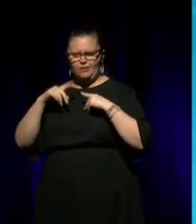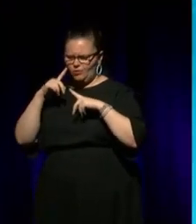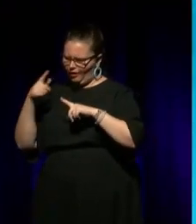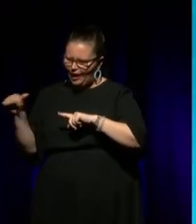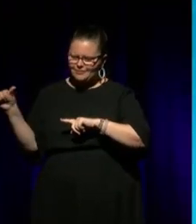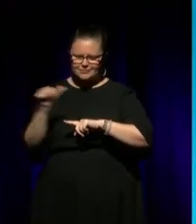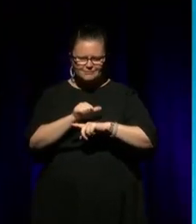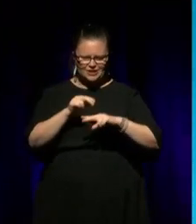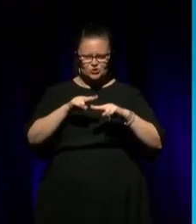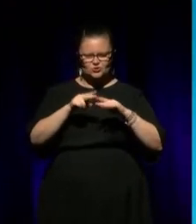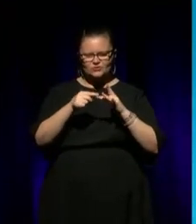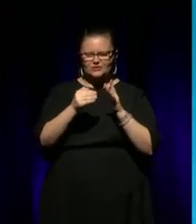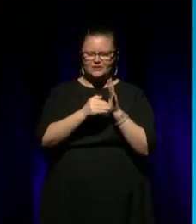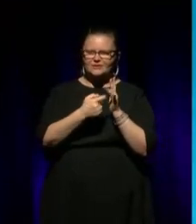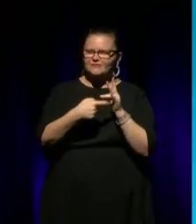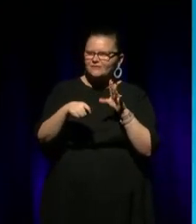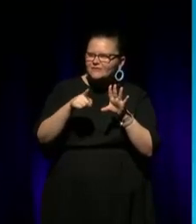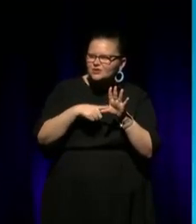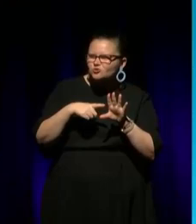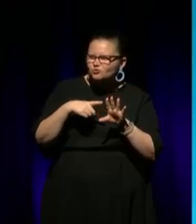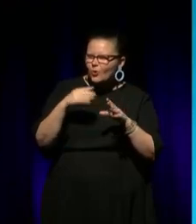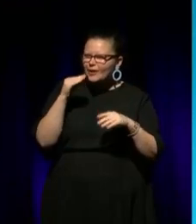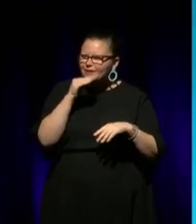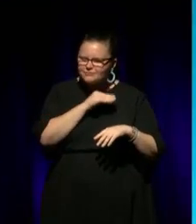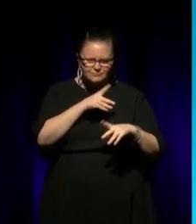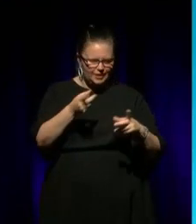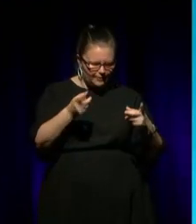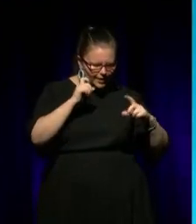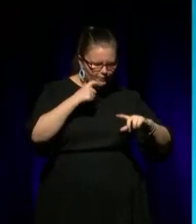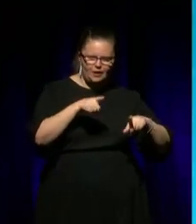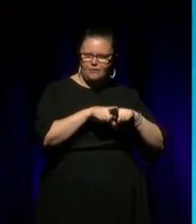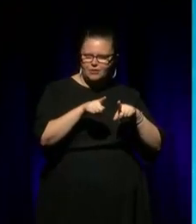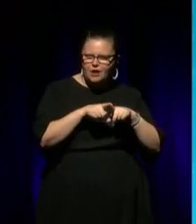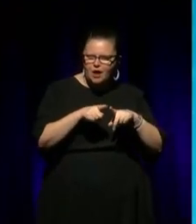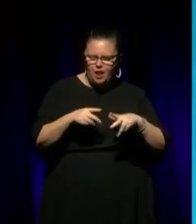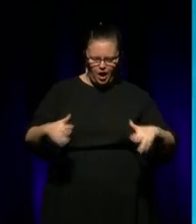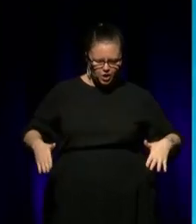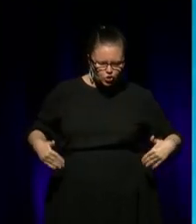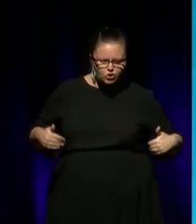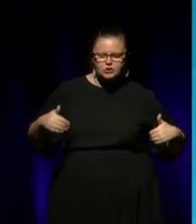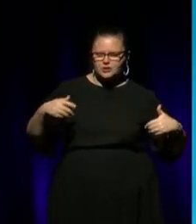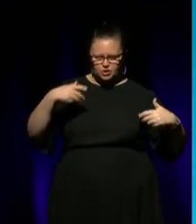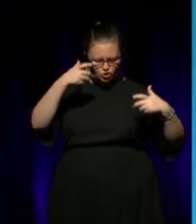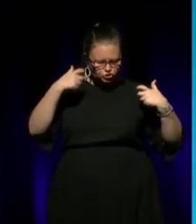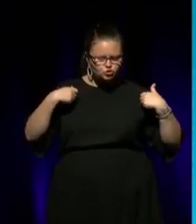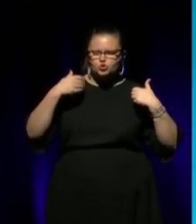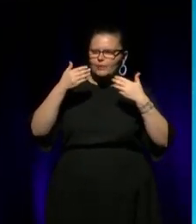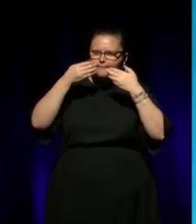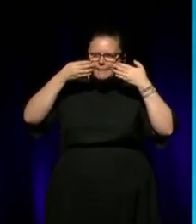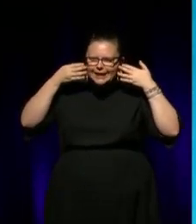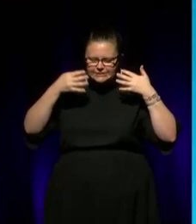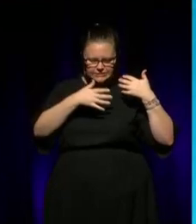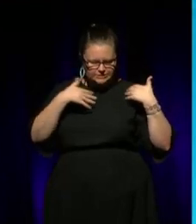school, lay down the tar kit, put the costumes and paint on, like we are at the Opera House, and we do it for the mob, you know, and,